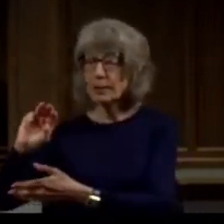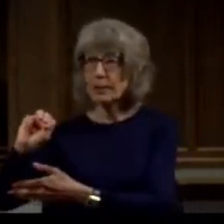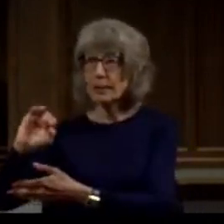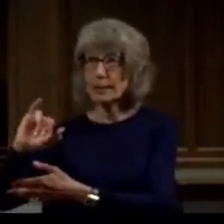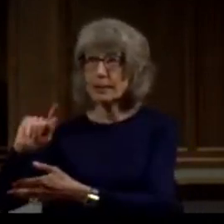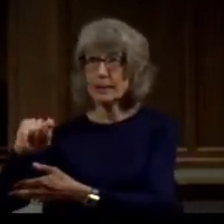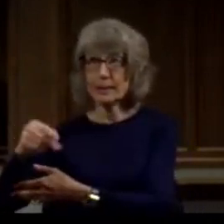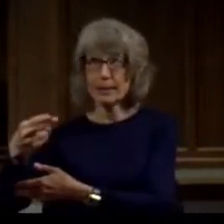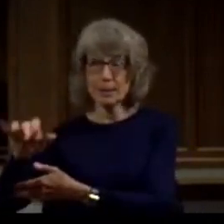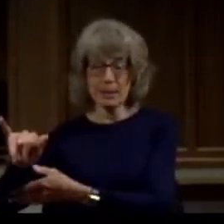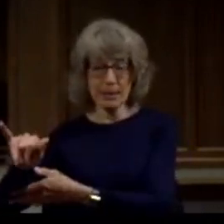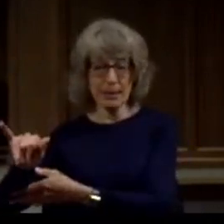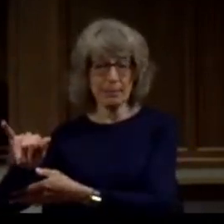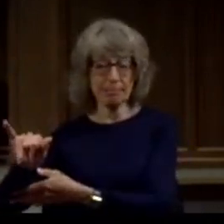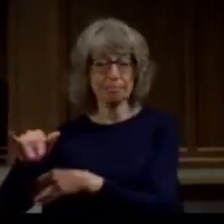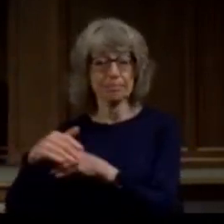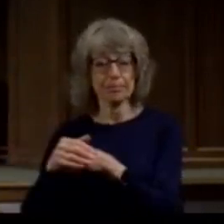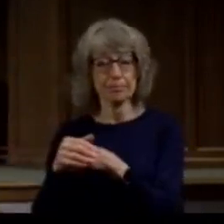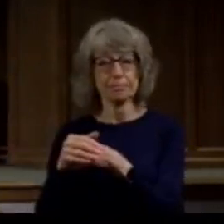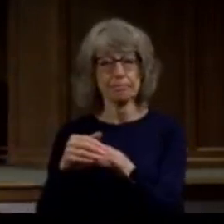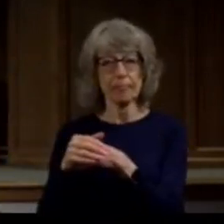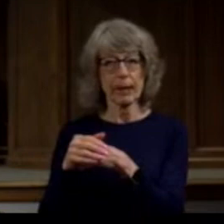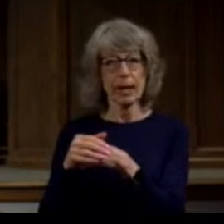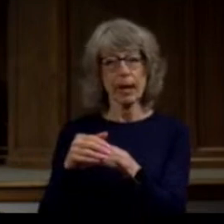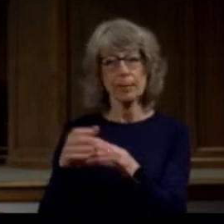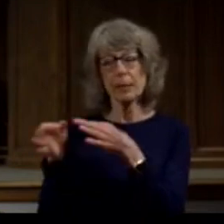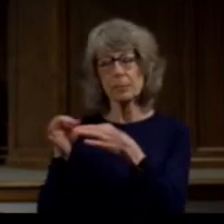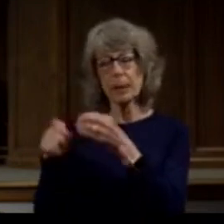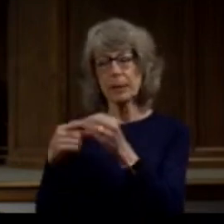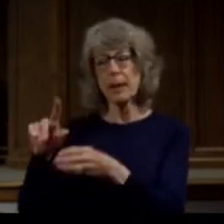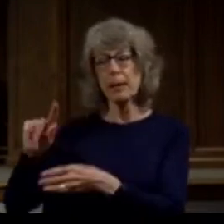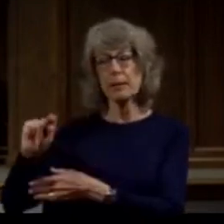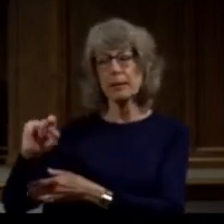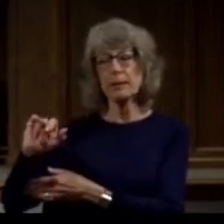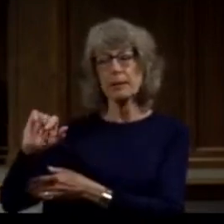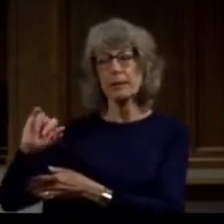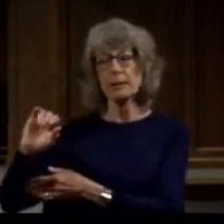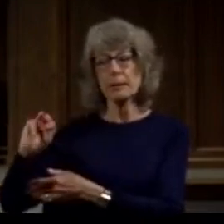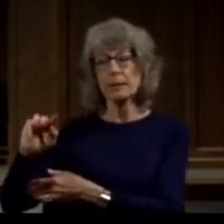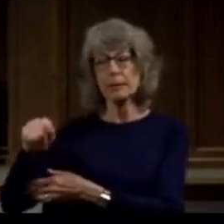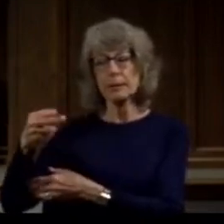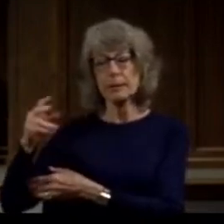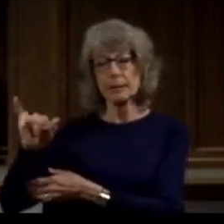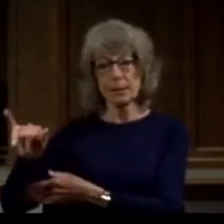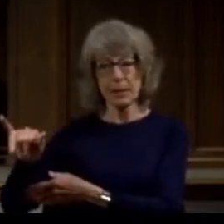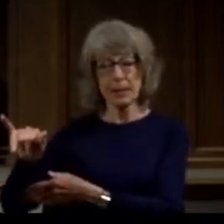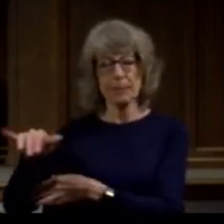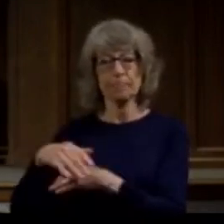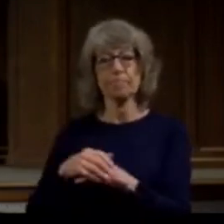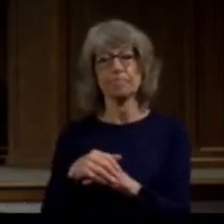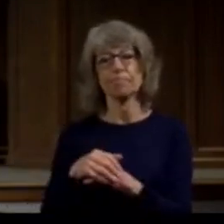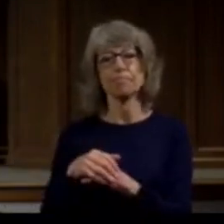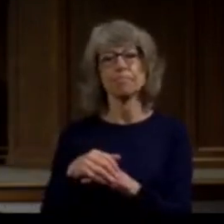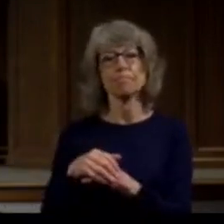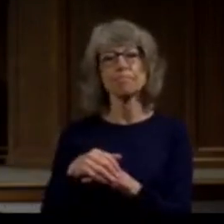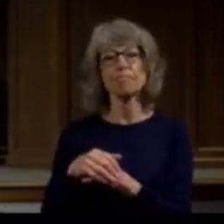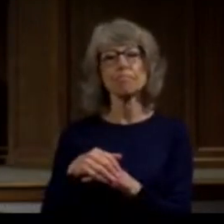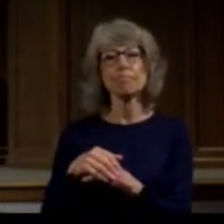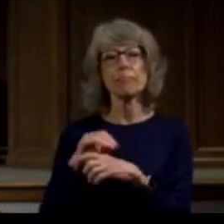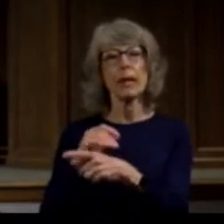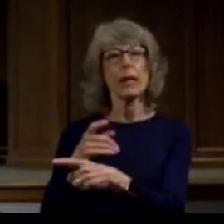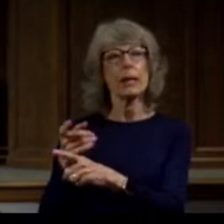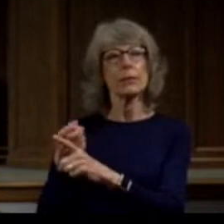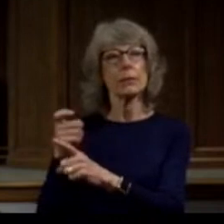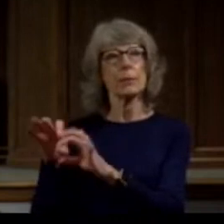into the core of this concept. So if I want to know more about Timothy, Timothy came from a